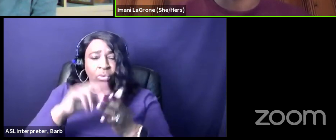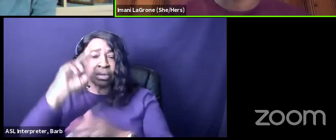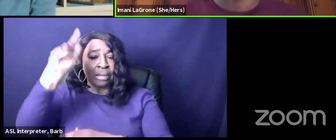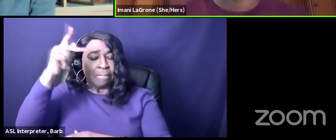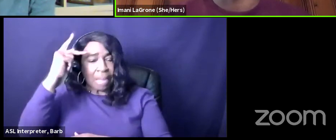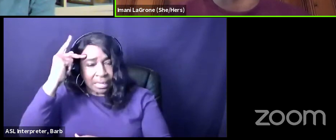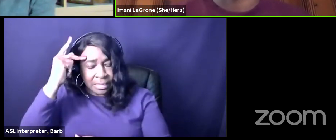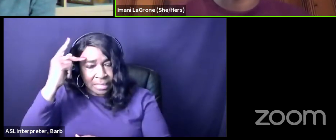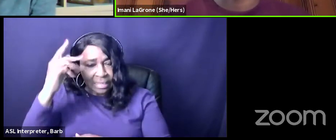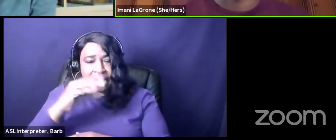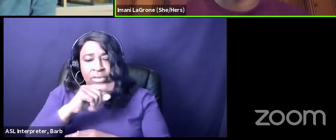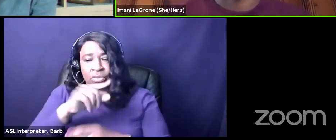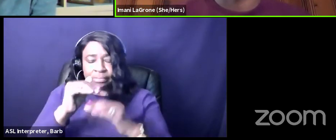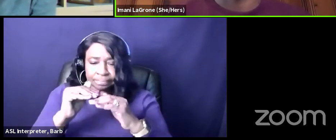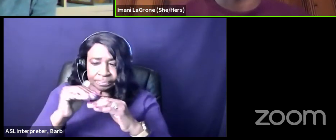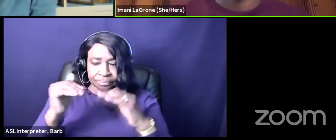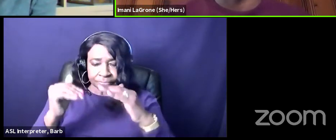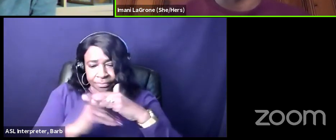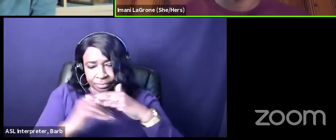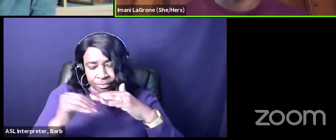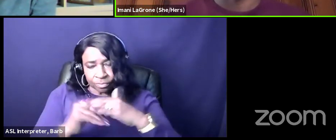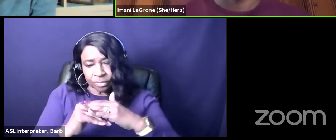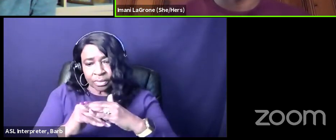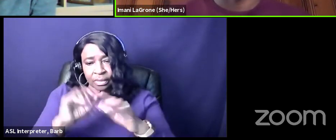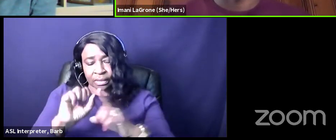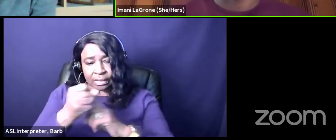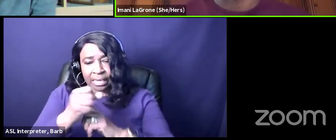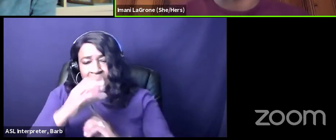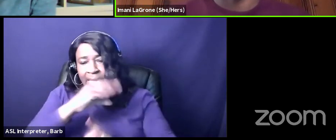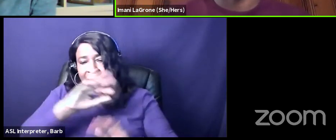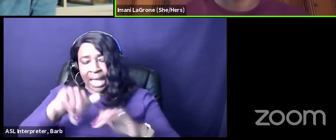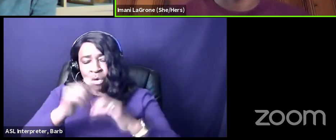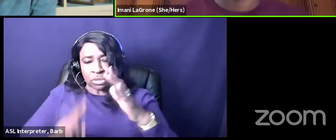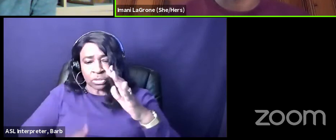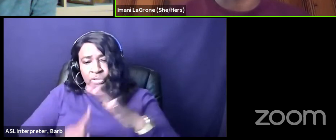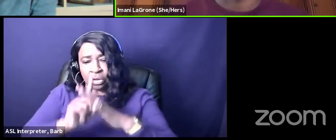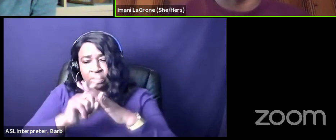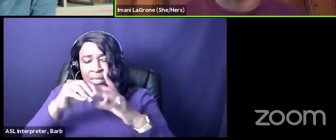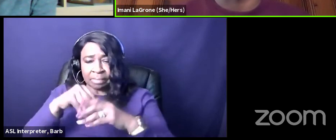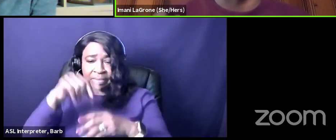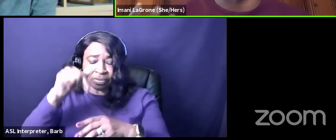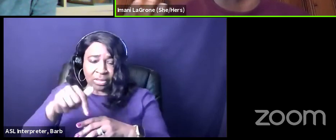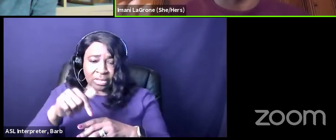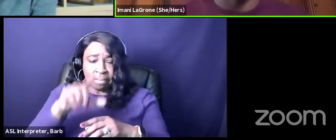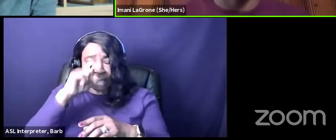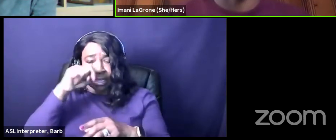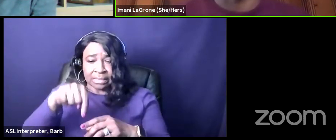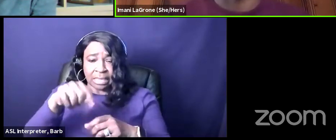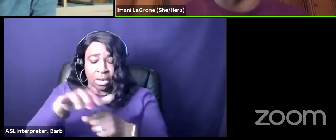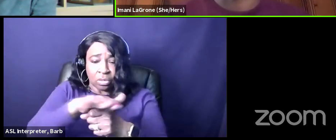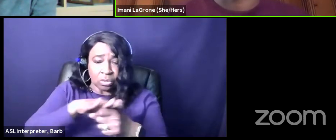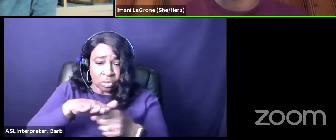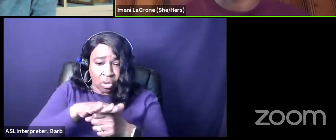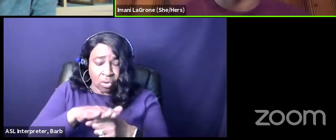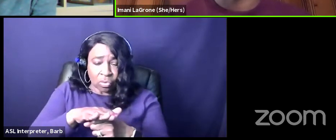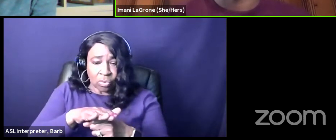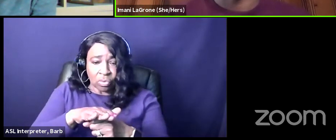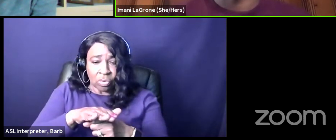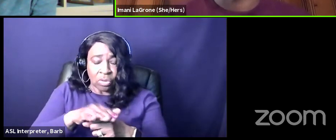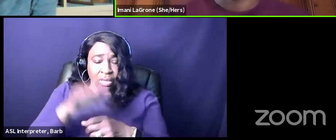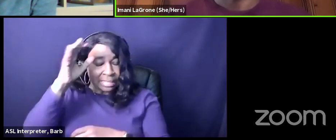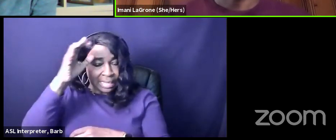and how it's shown up in these positions um particularly in the local context but also in the national context